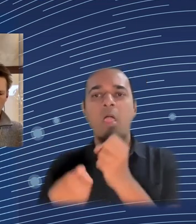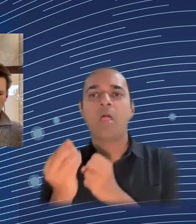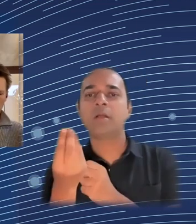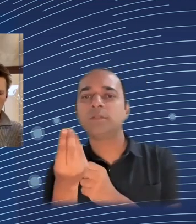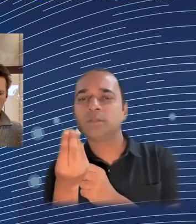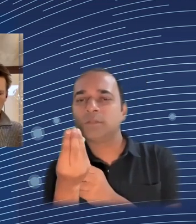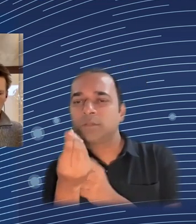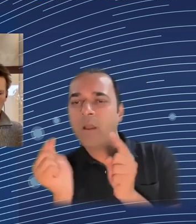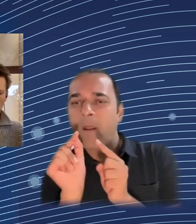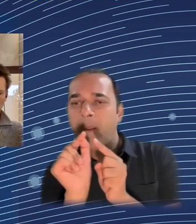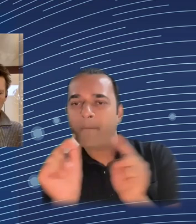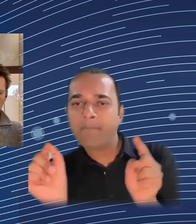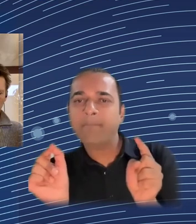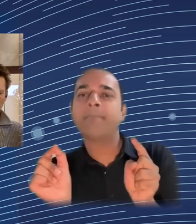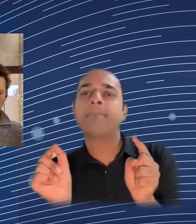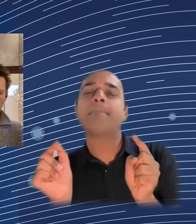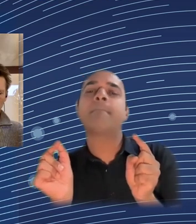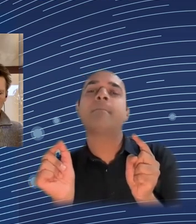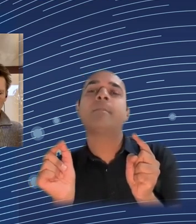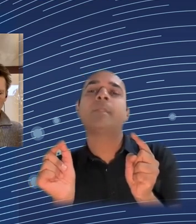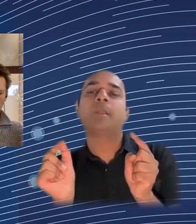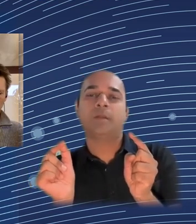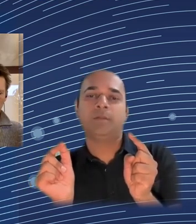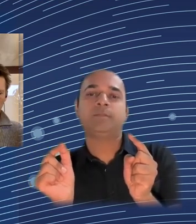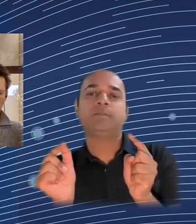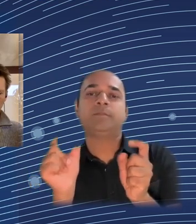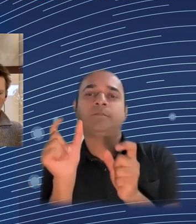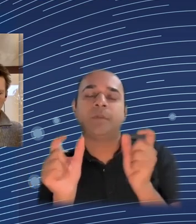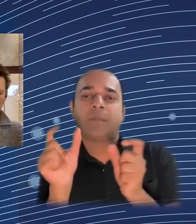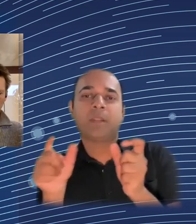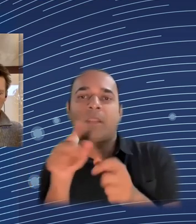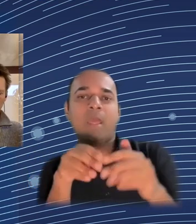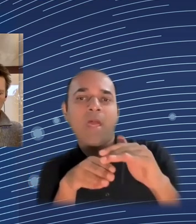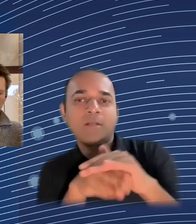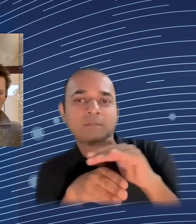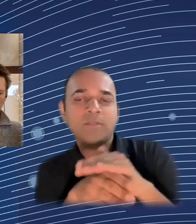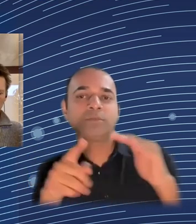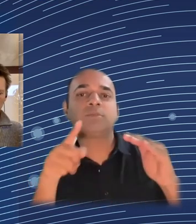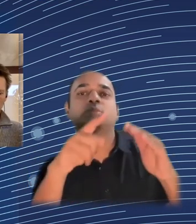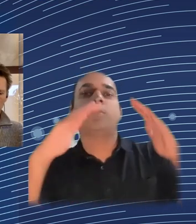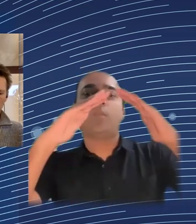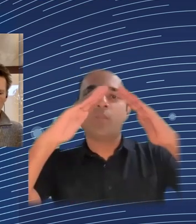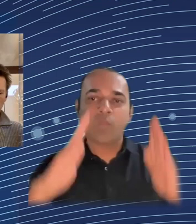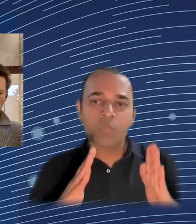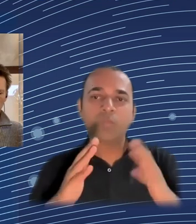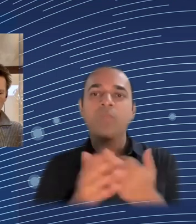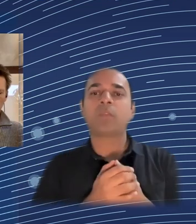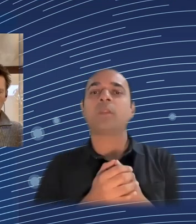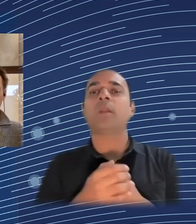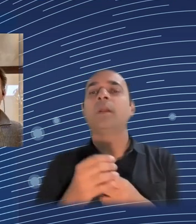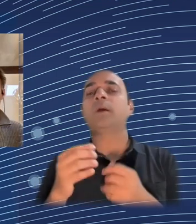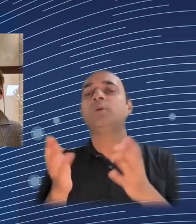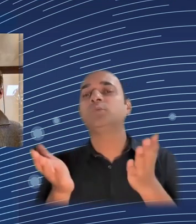yeah, that's my question. So how do you deal with these soft indicators, social